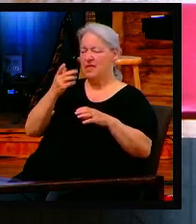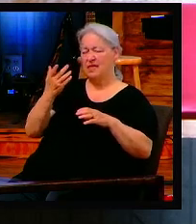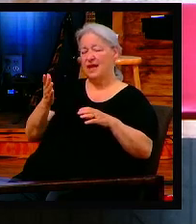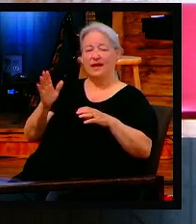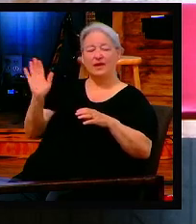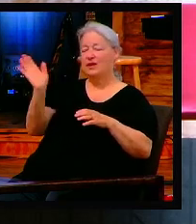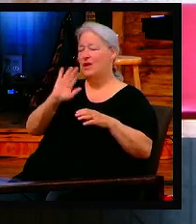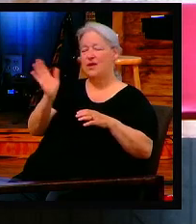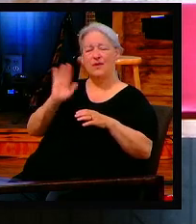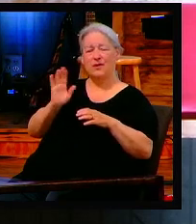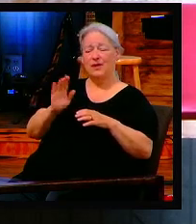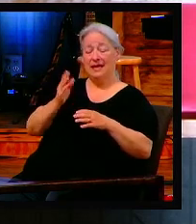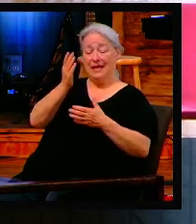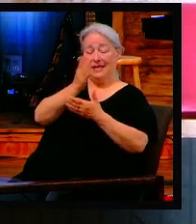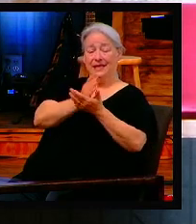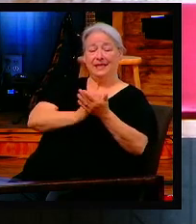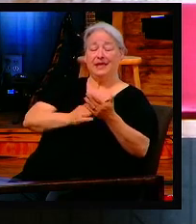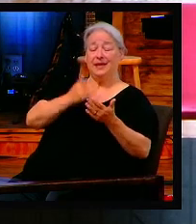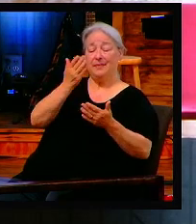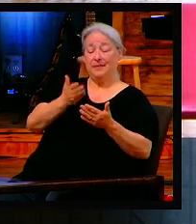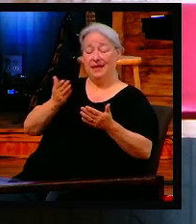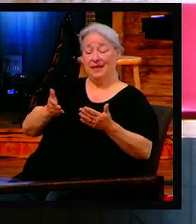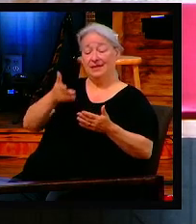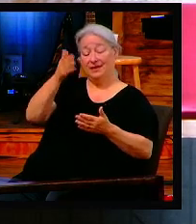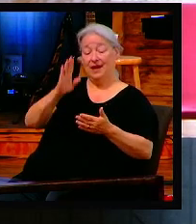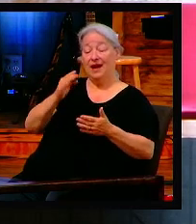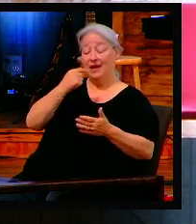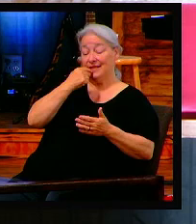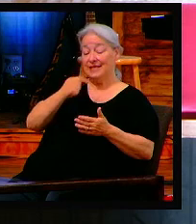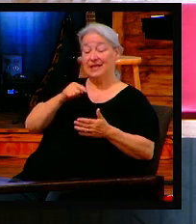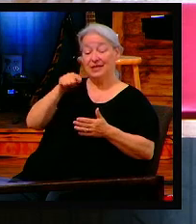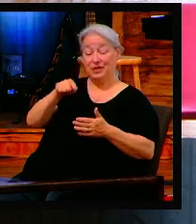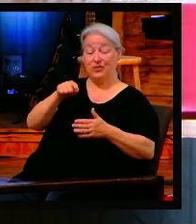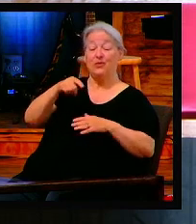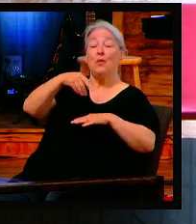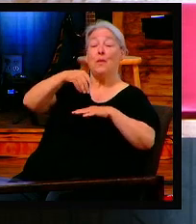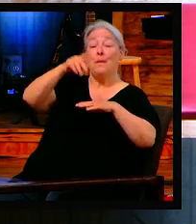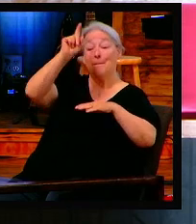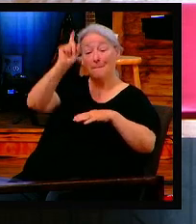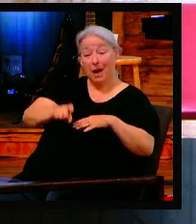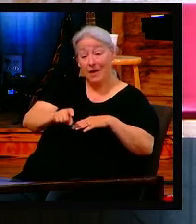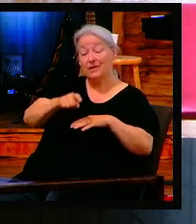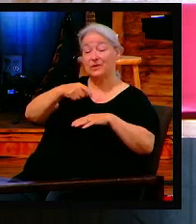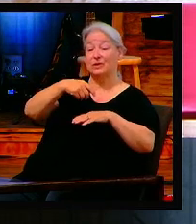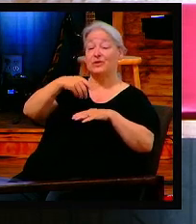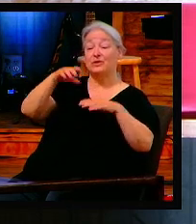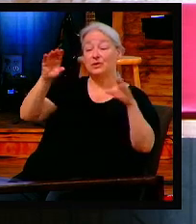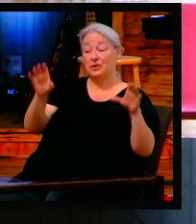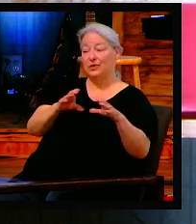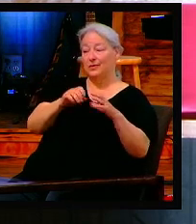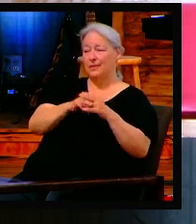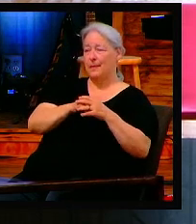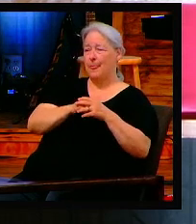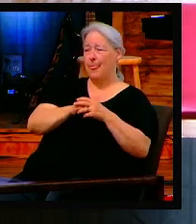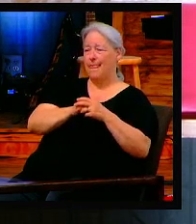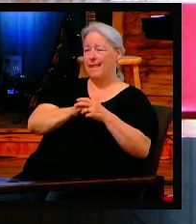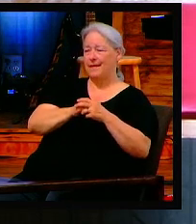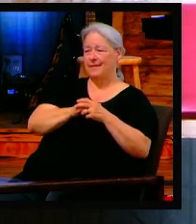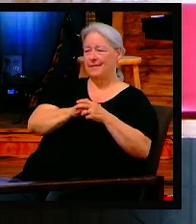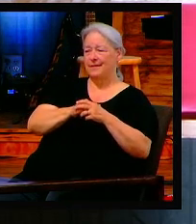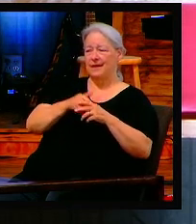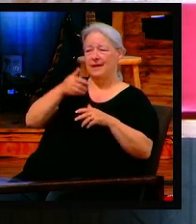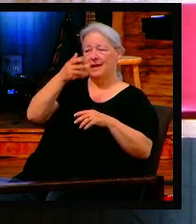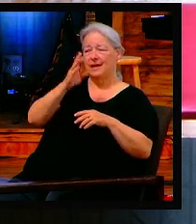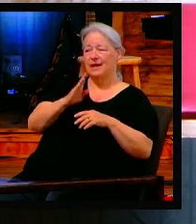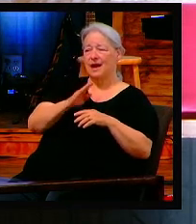There is some things God says you must do it. Hallelujah. And he's not going to tell you you must do something to not give you the strength